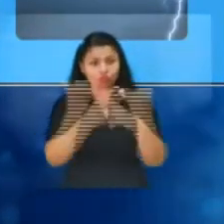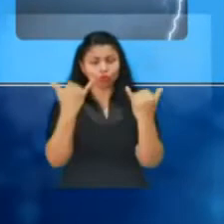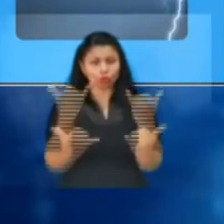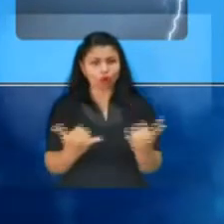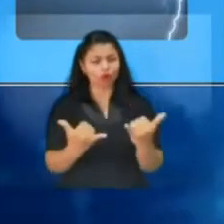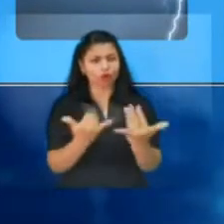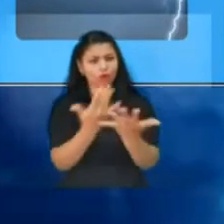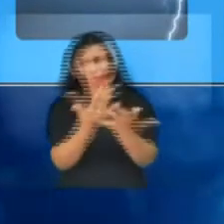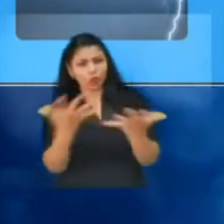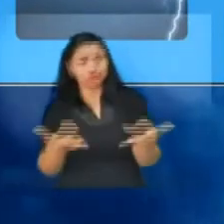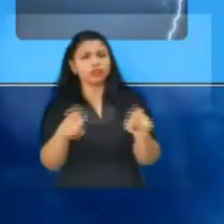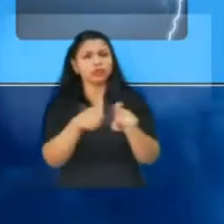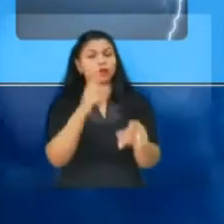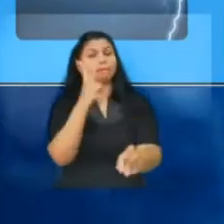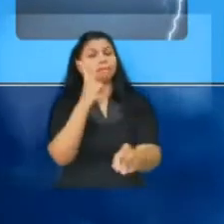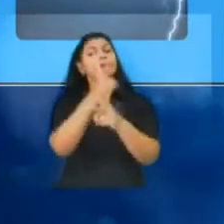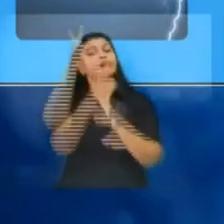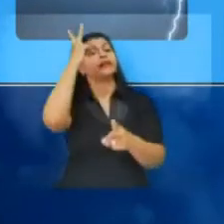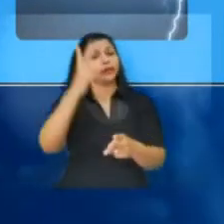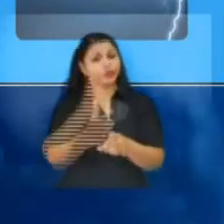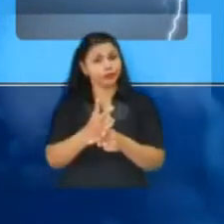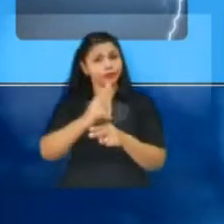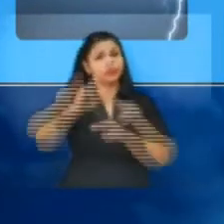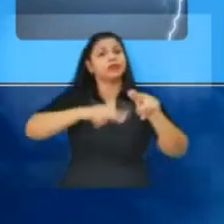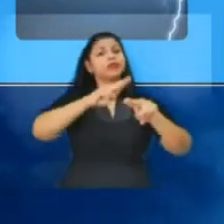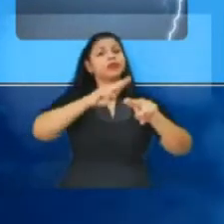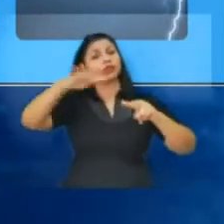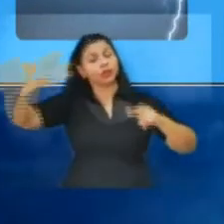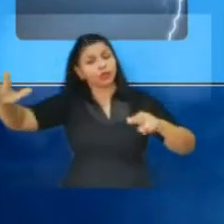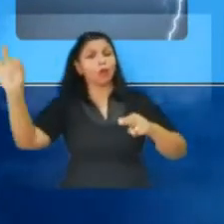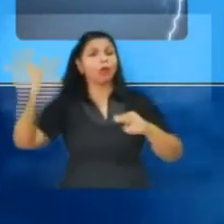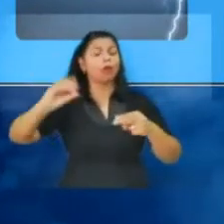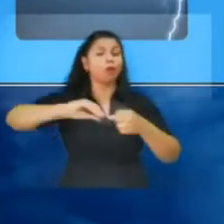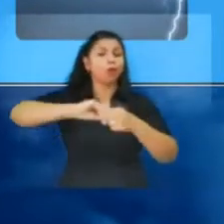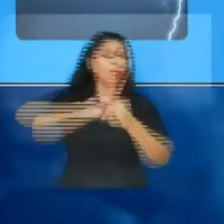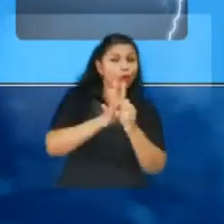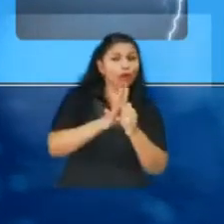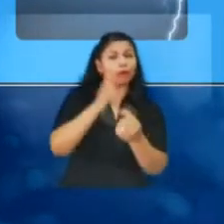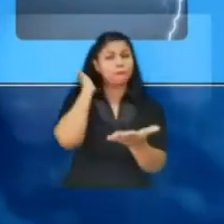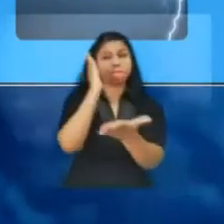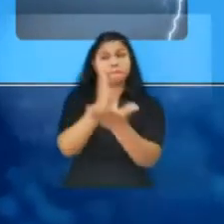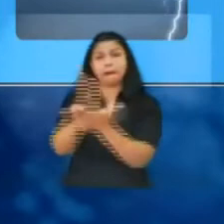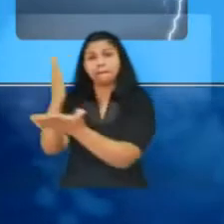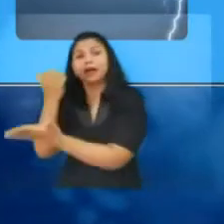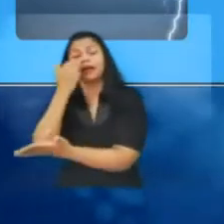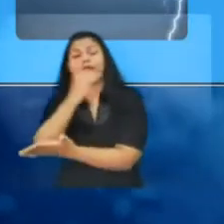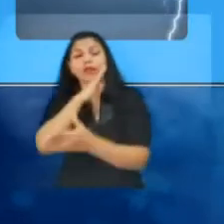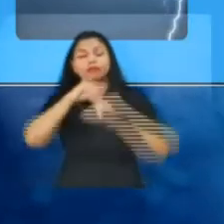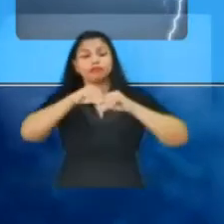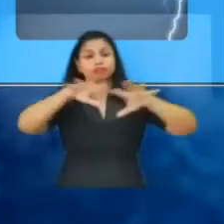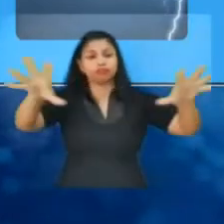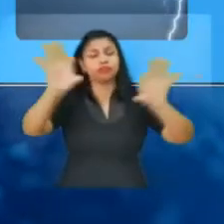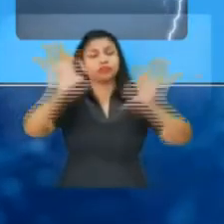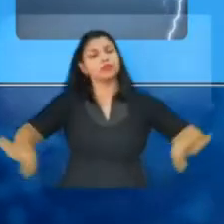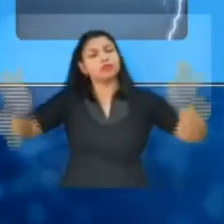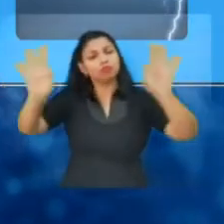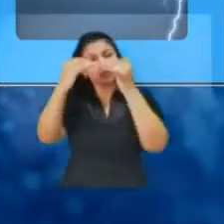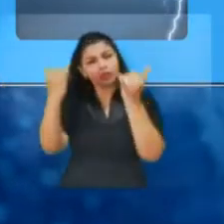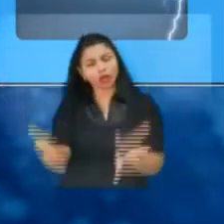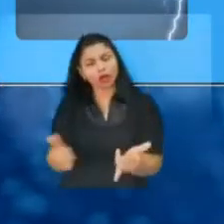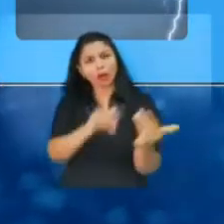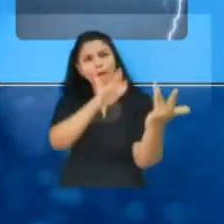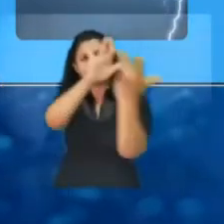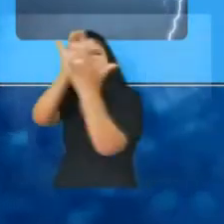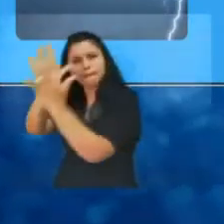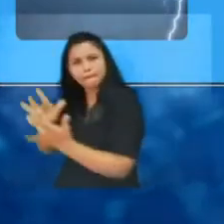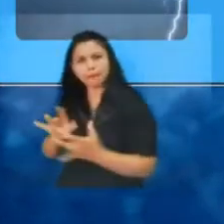is actually facing a greater risk of the pandemic and ones, the solidness of the network ever more important